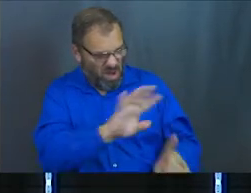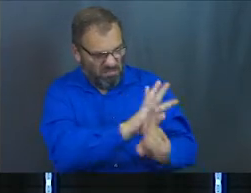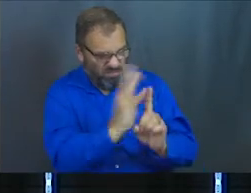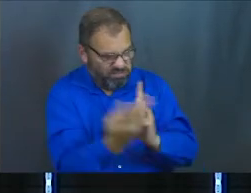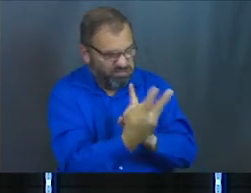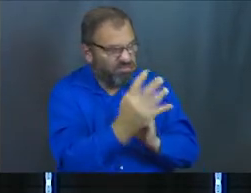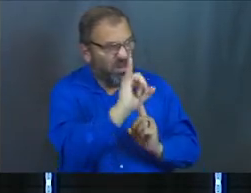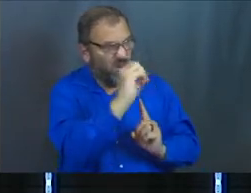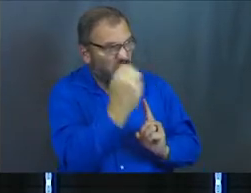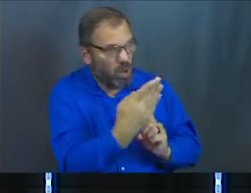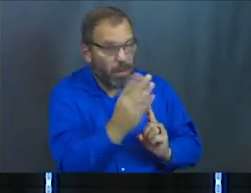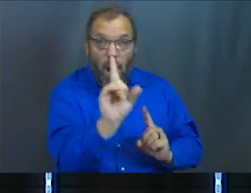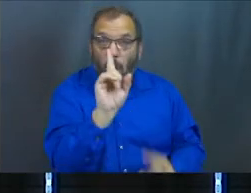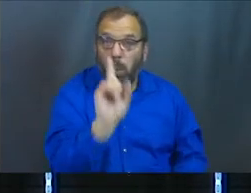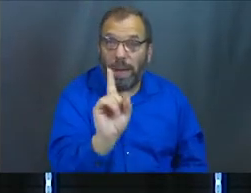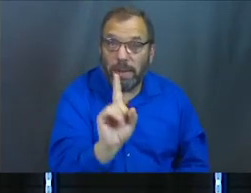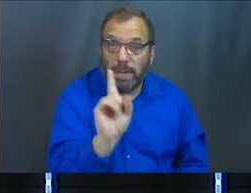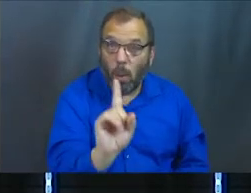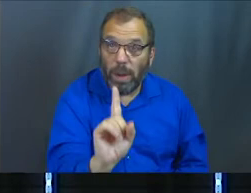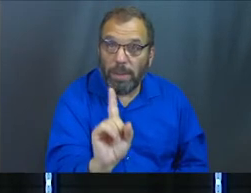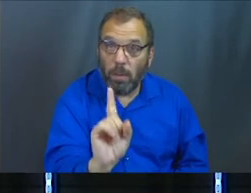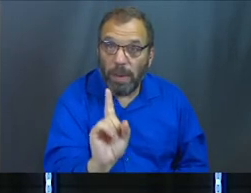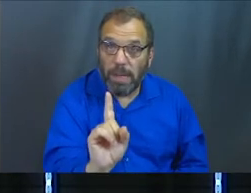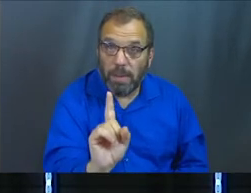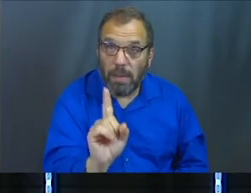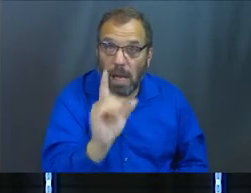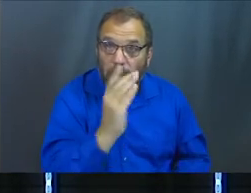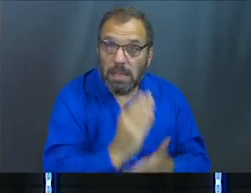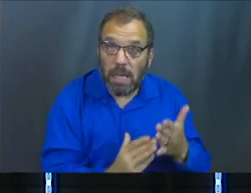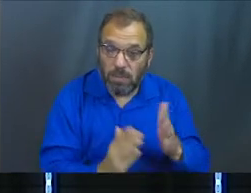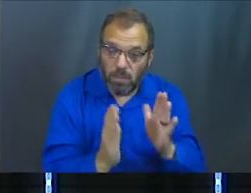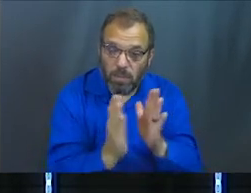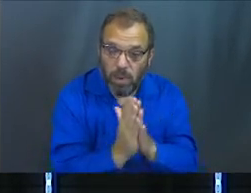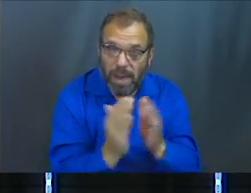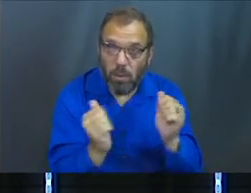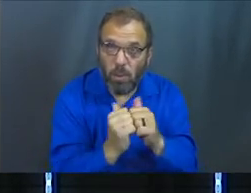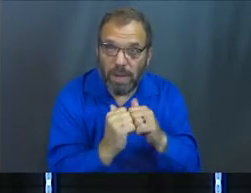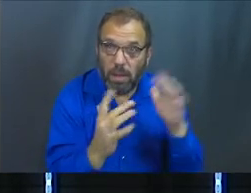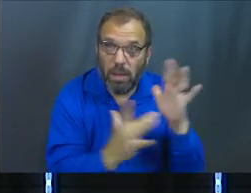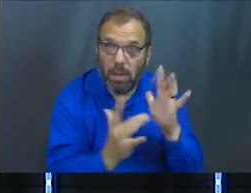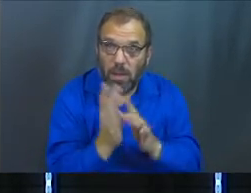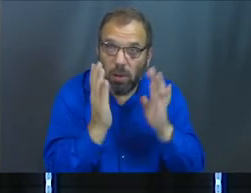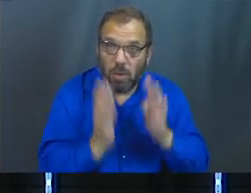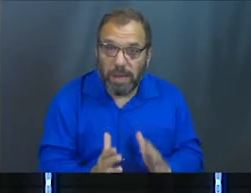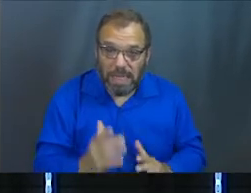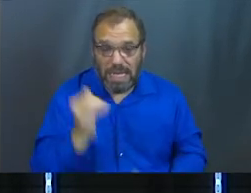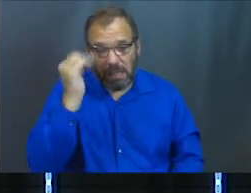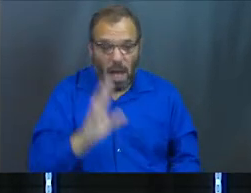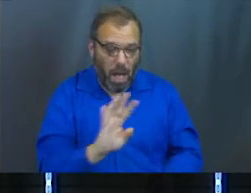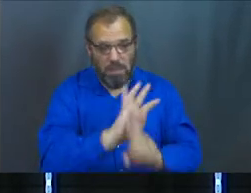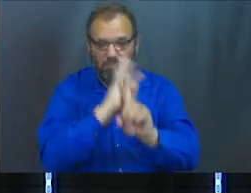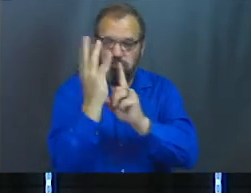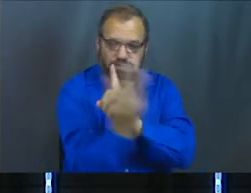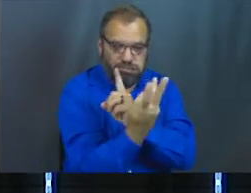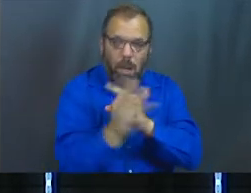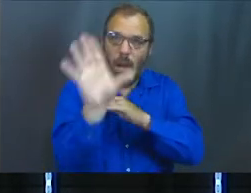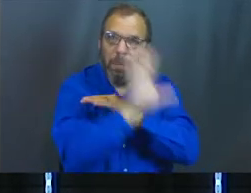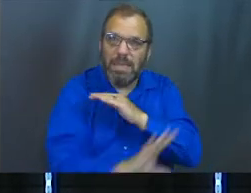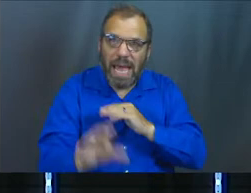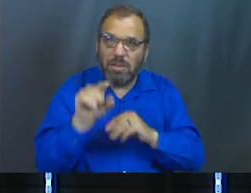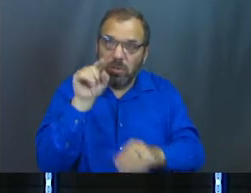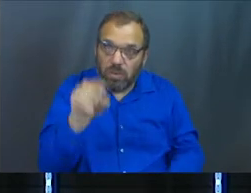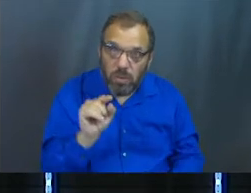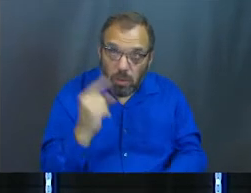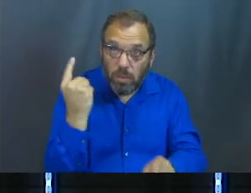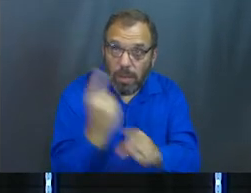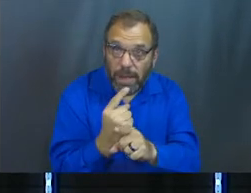around Job? Now I'm going to stop you right there for a quick second. Some of you guys have been praying with Christians and they have prayed that God would put a hedge of protection around